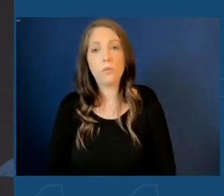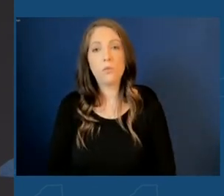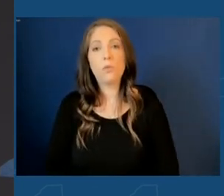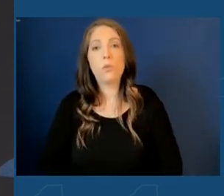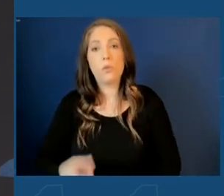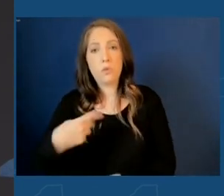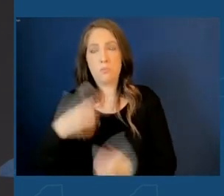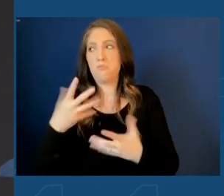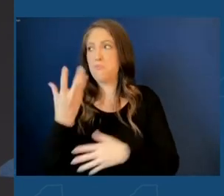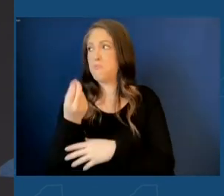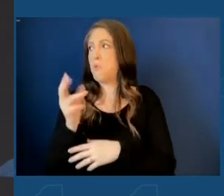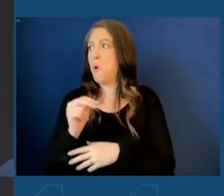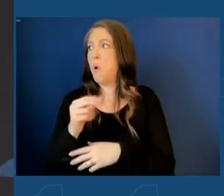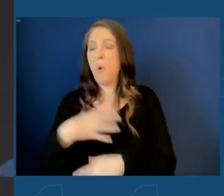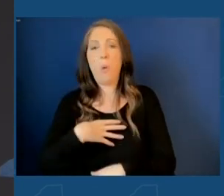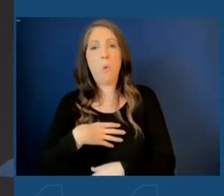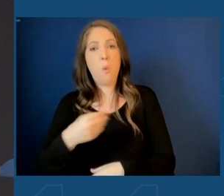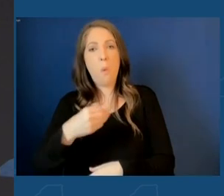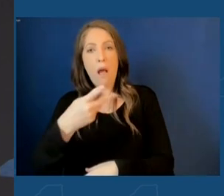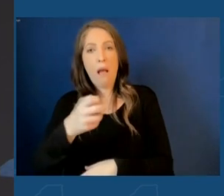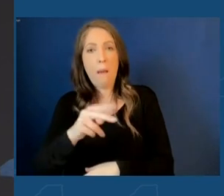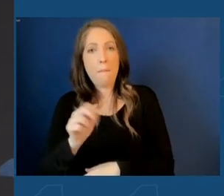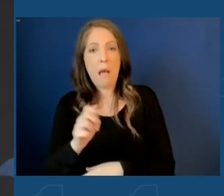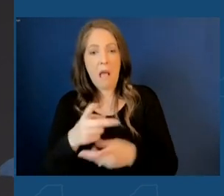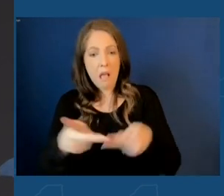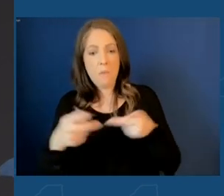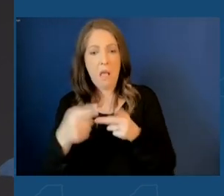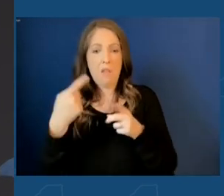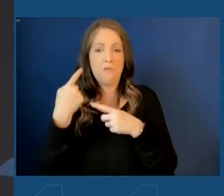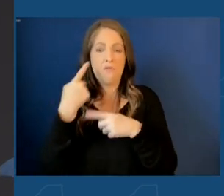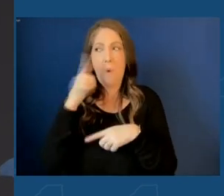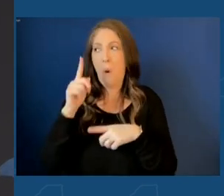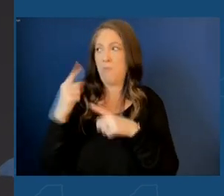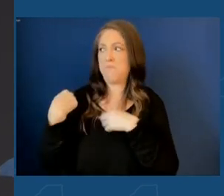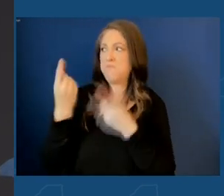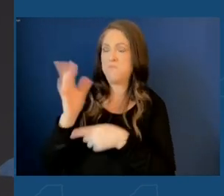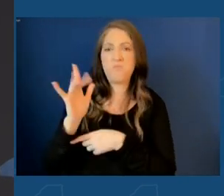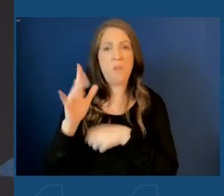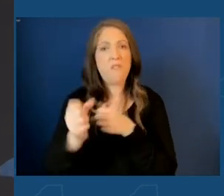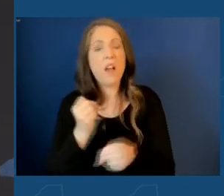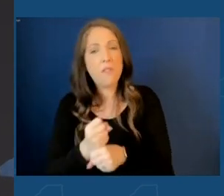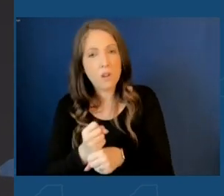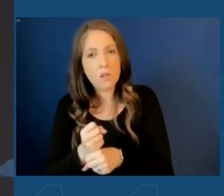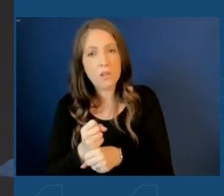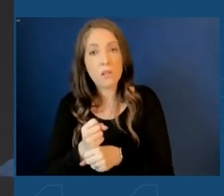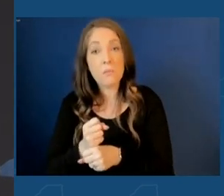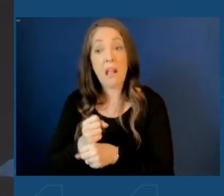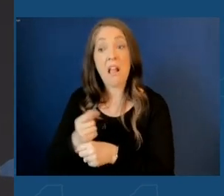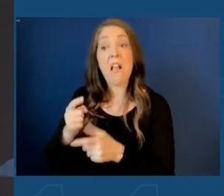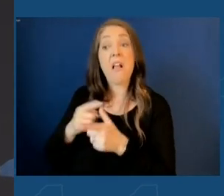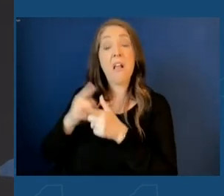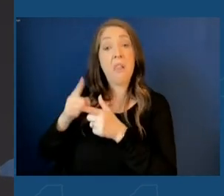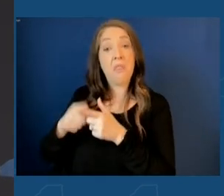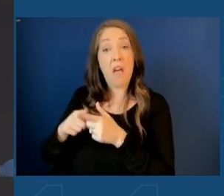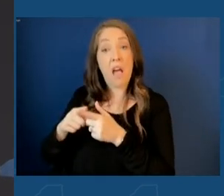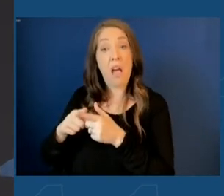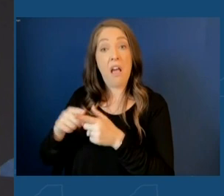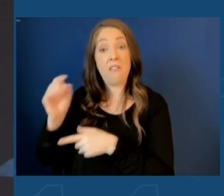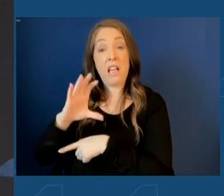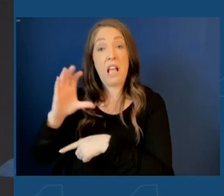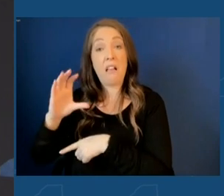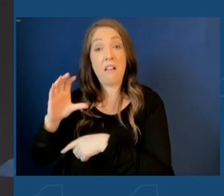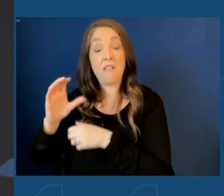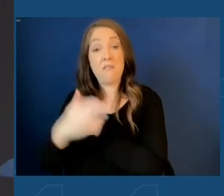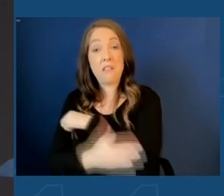site for more than 25 years, but it was not until County Executive McMahon took office that this park